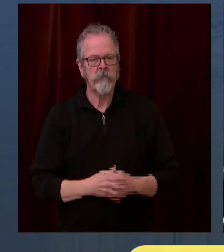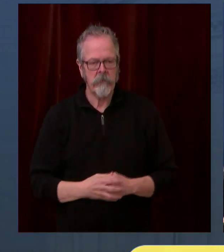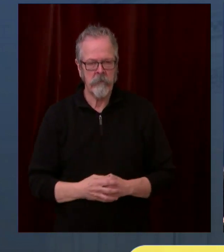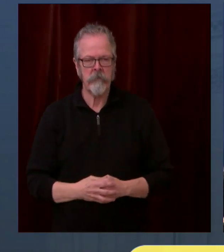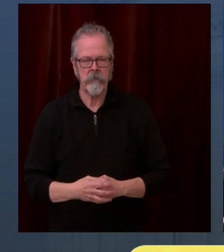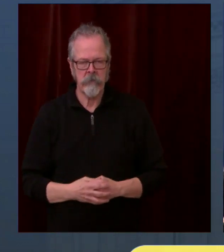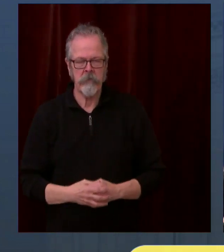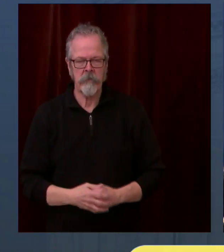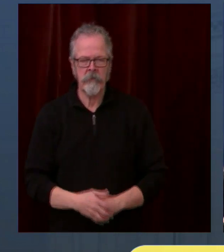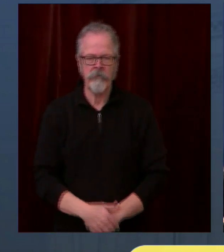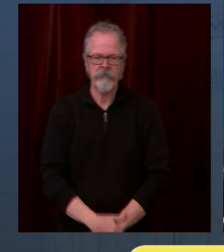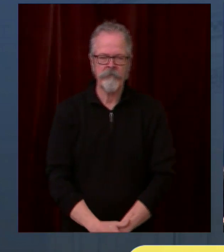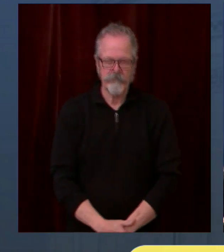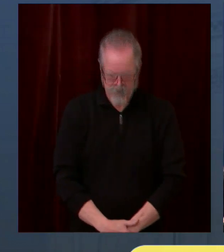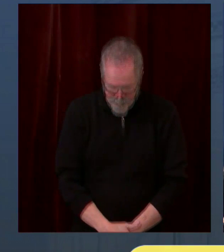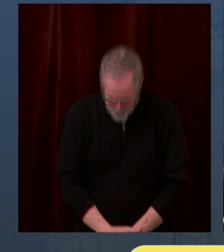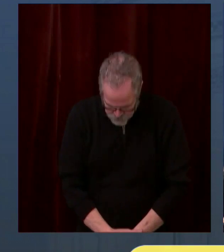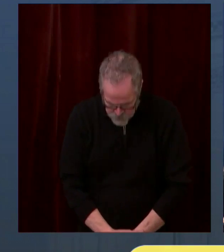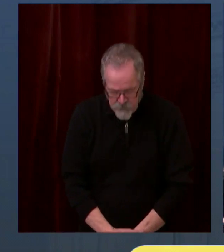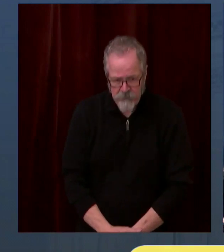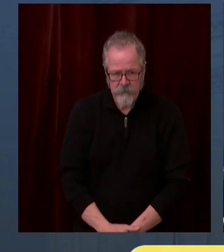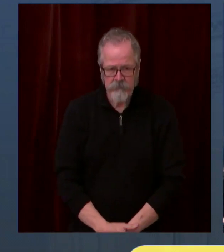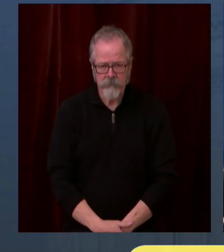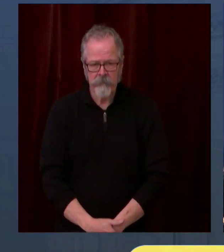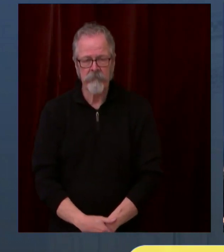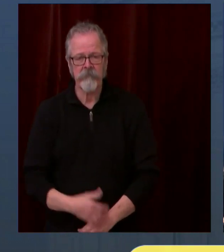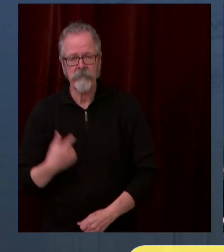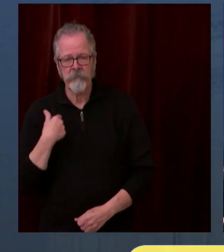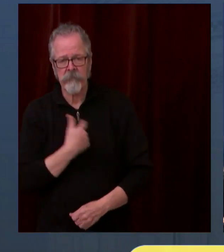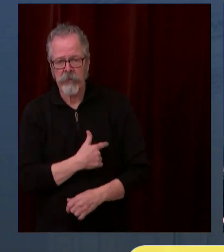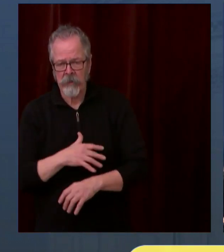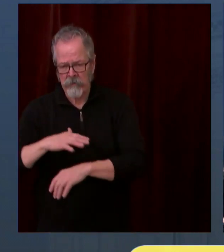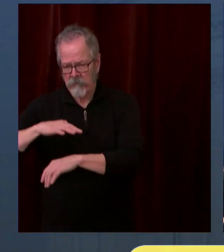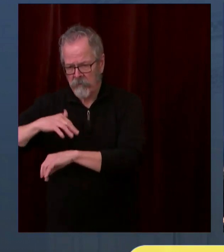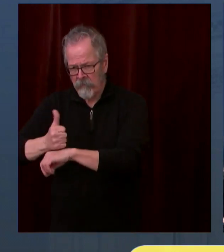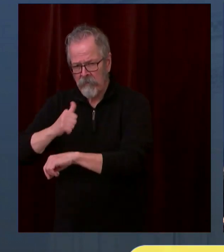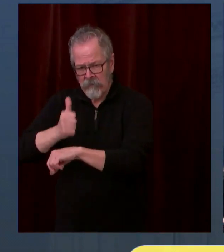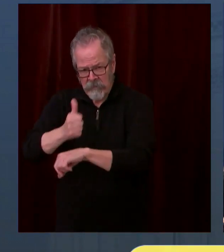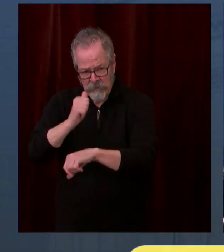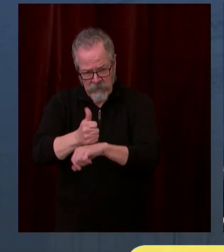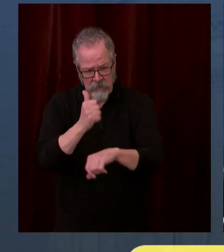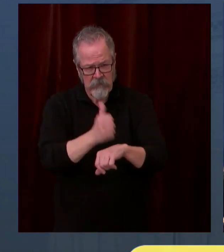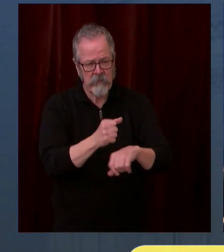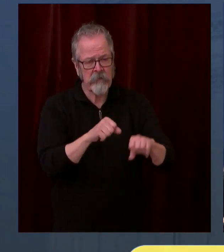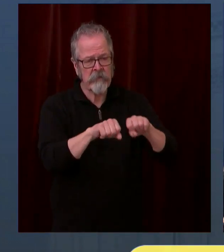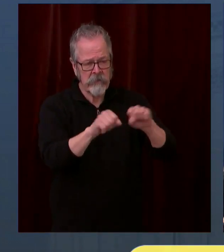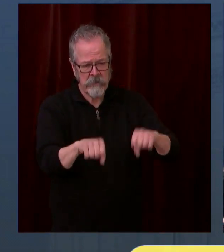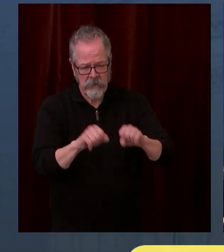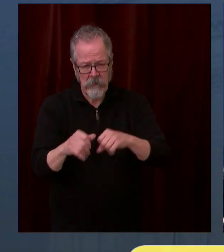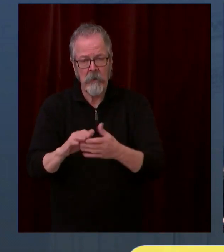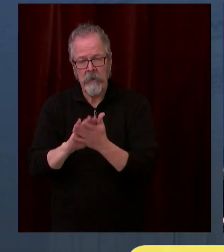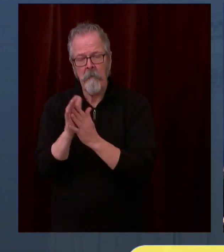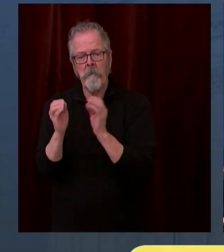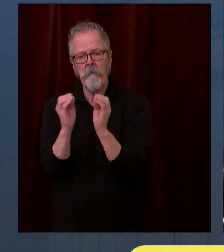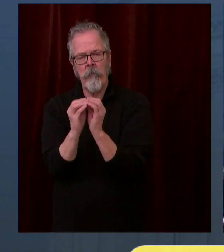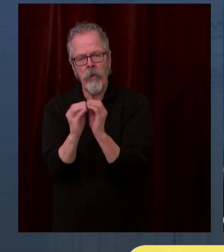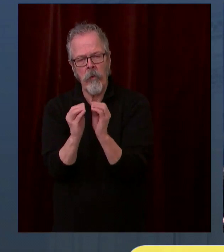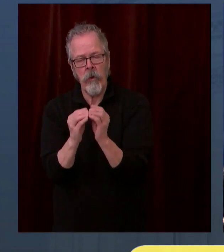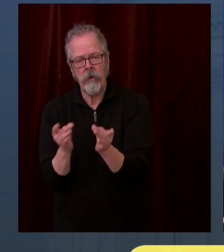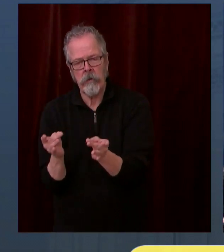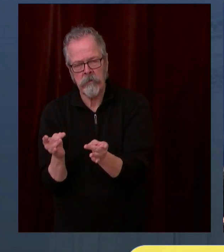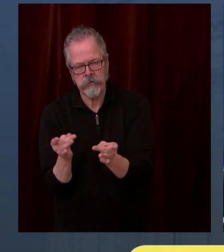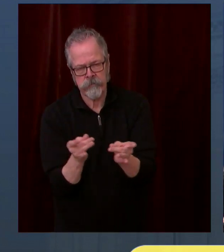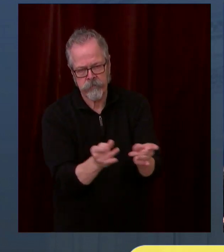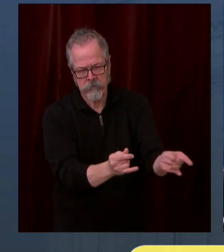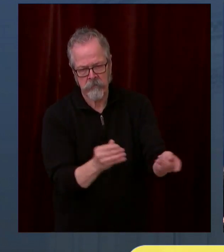and frankly up their game to some degree to accelerate the process of vaccination. We have a new command structure, if you